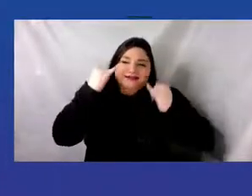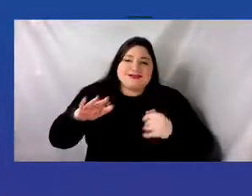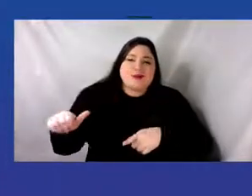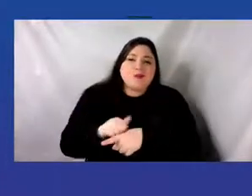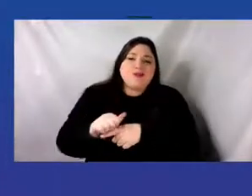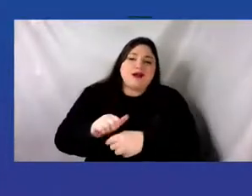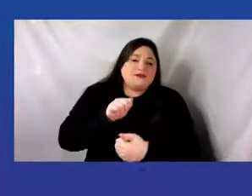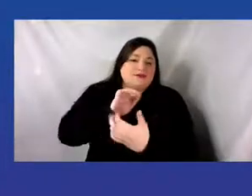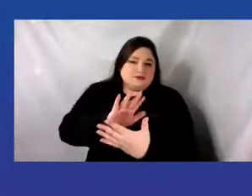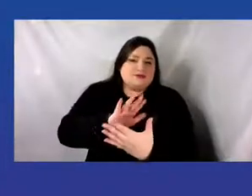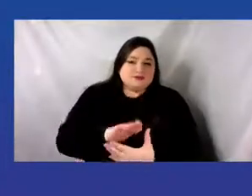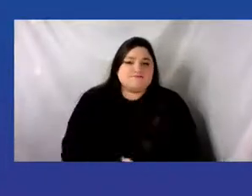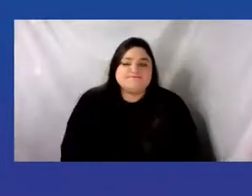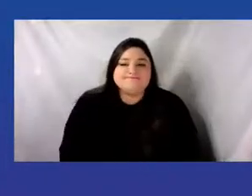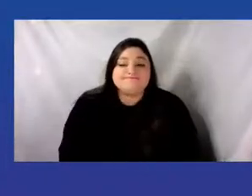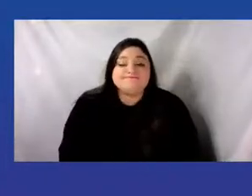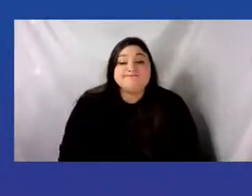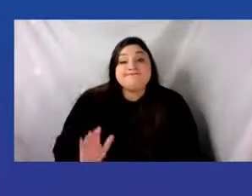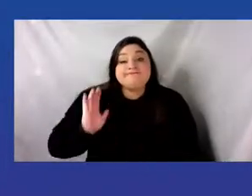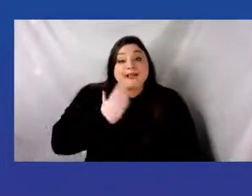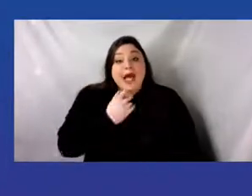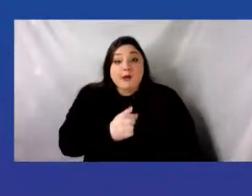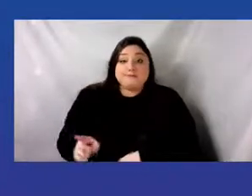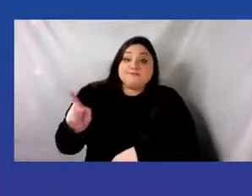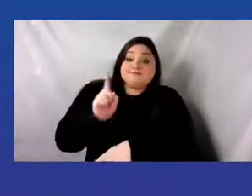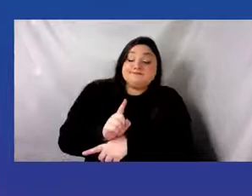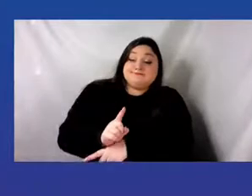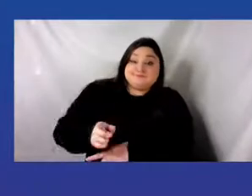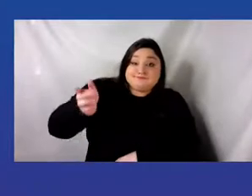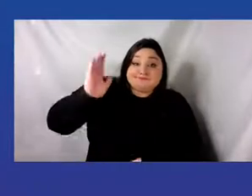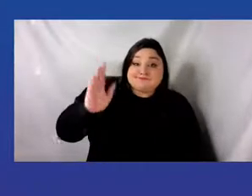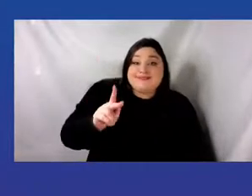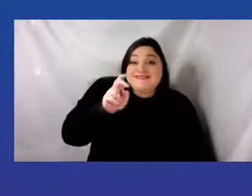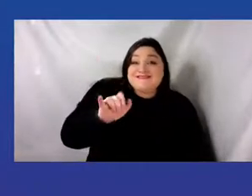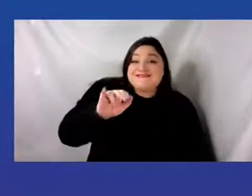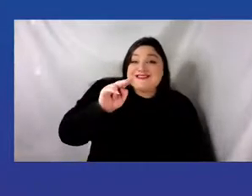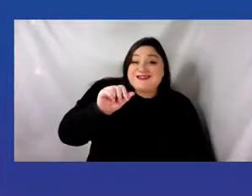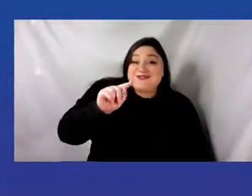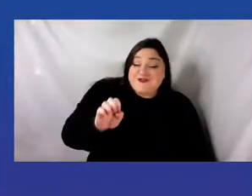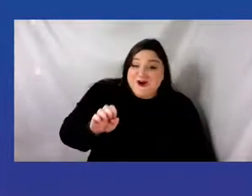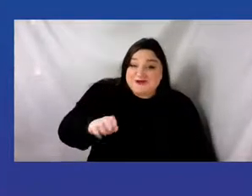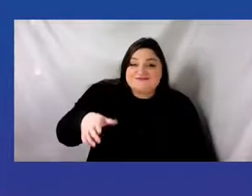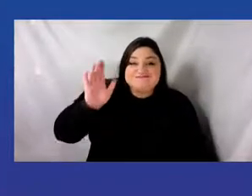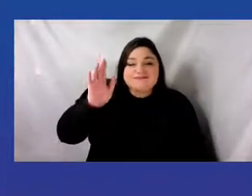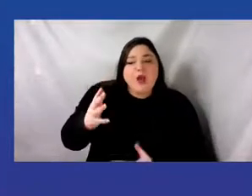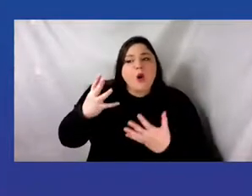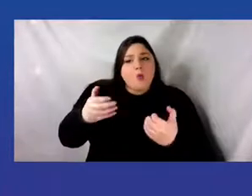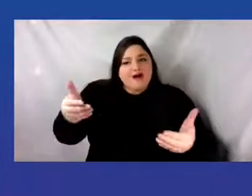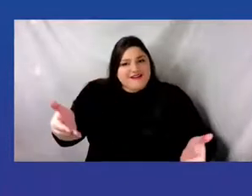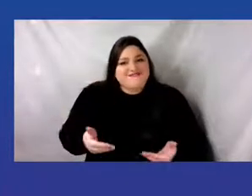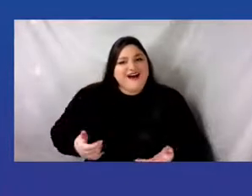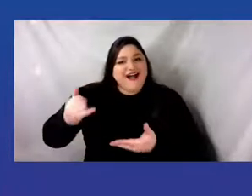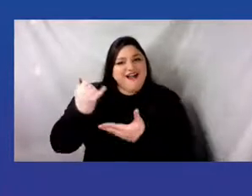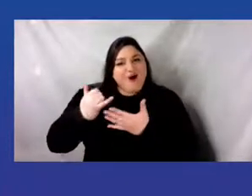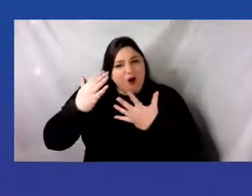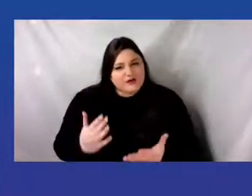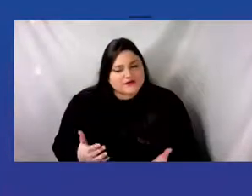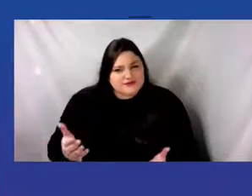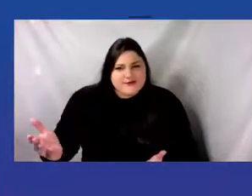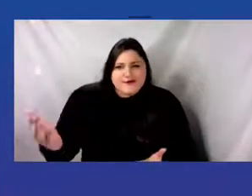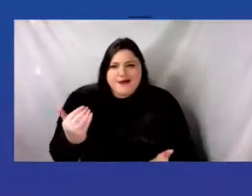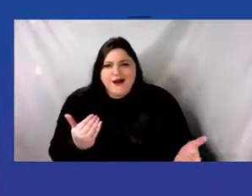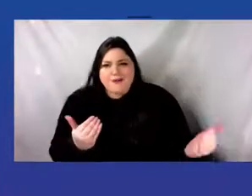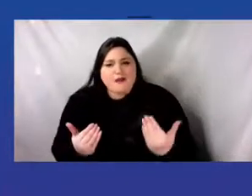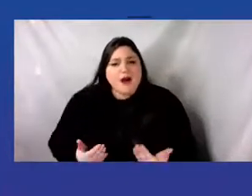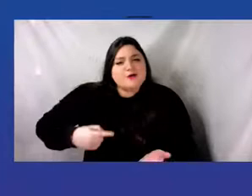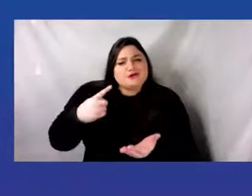upcoming keynote invites artists to talk about their experiences with two historically charged and evolving